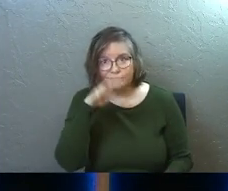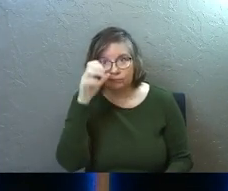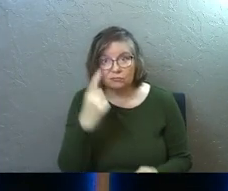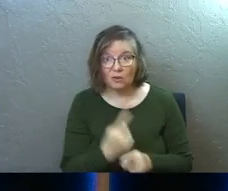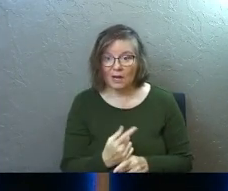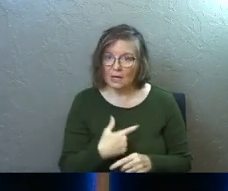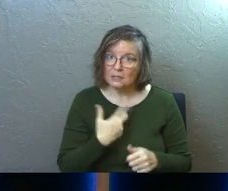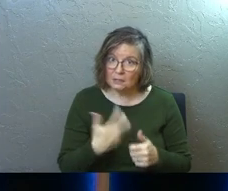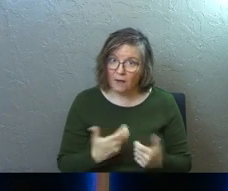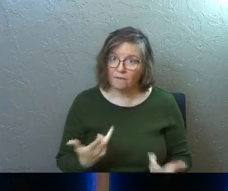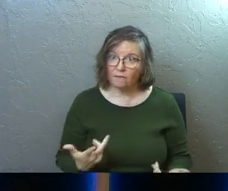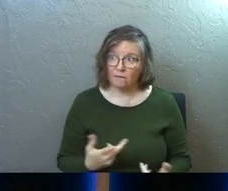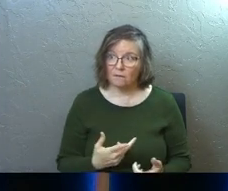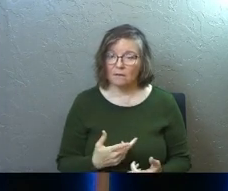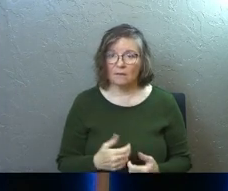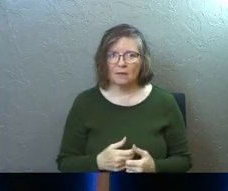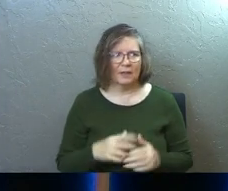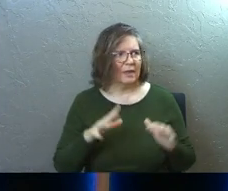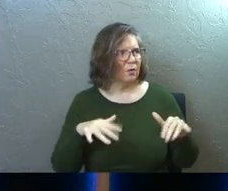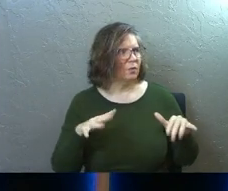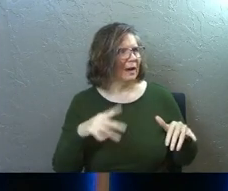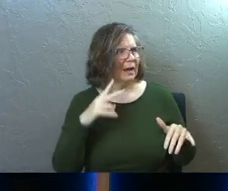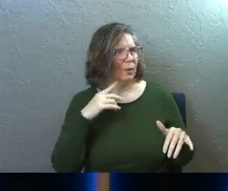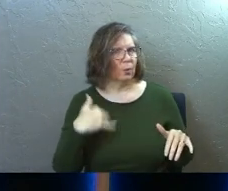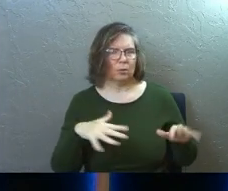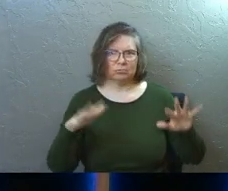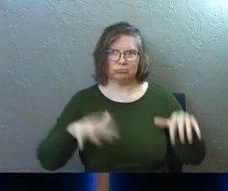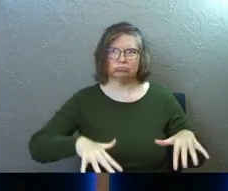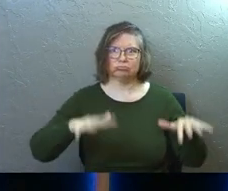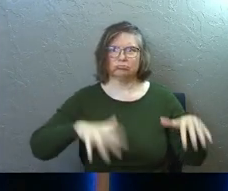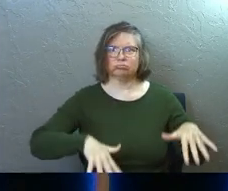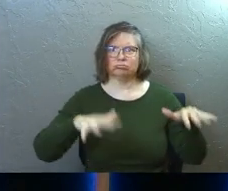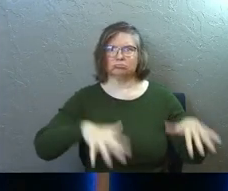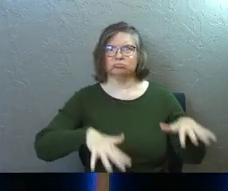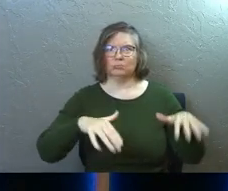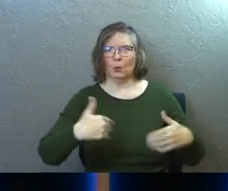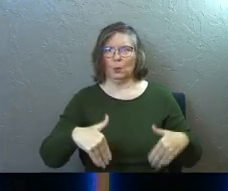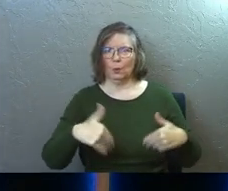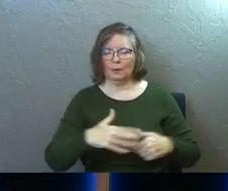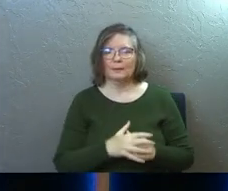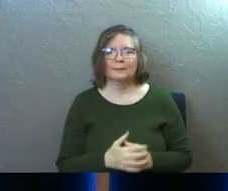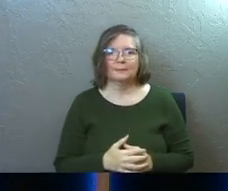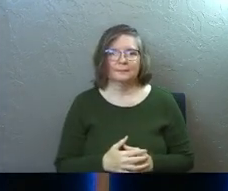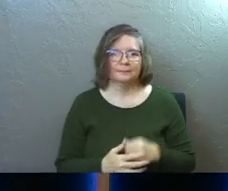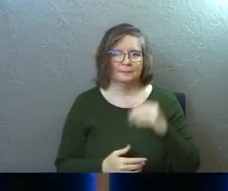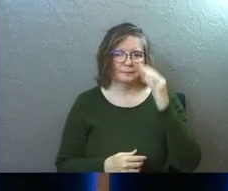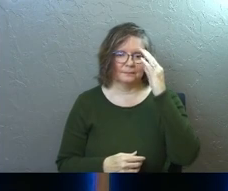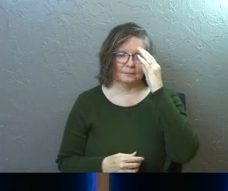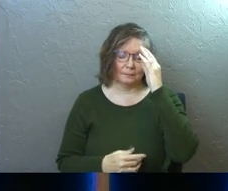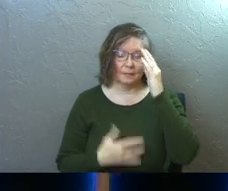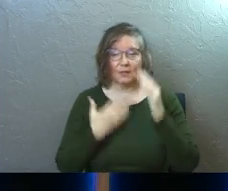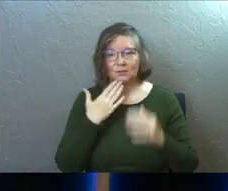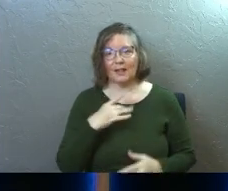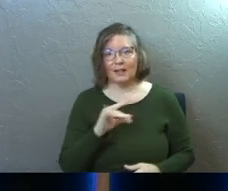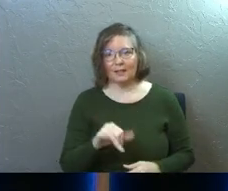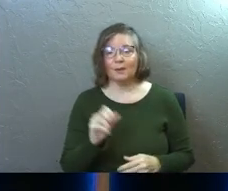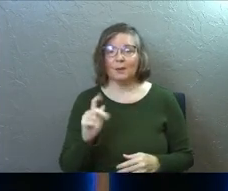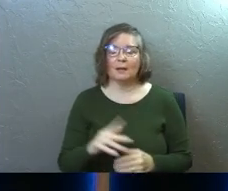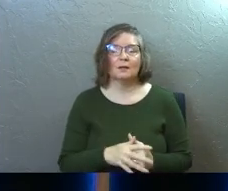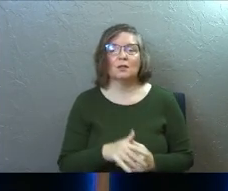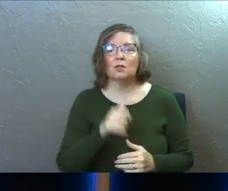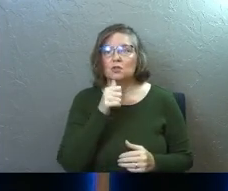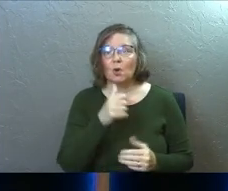Right? And it's tough stuff. Is that rain I hear? Man, it's coming down. That's good. That's good. I like that. Okay.